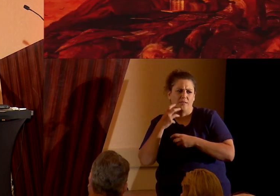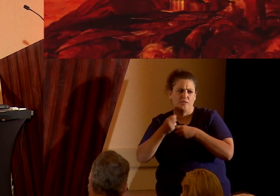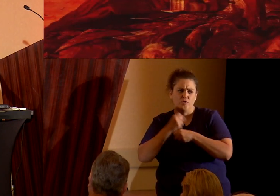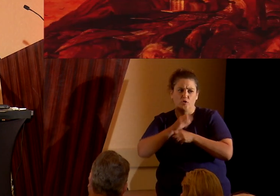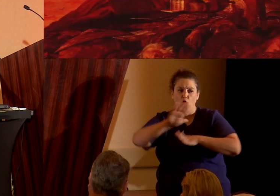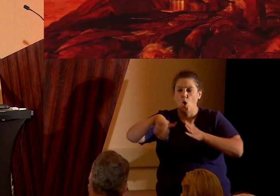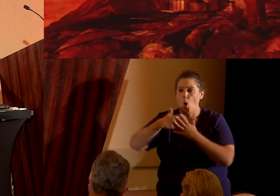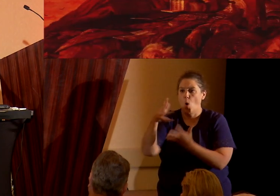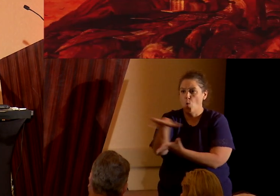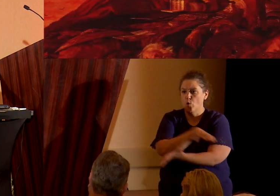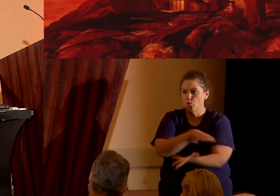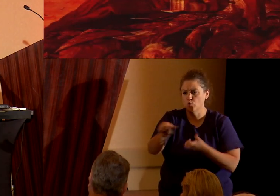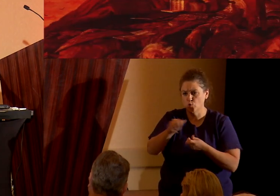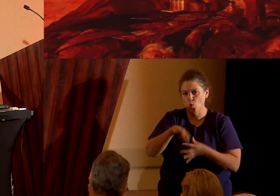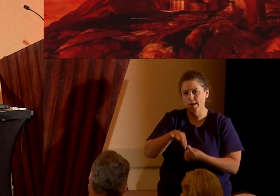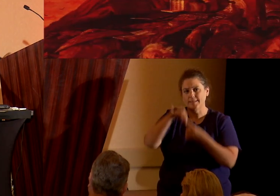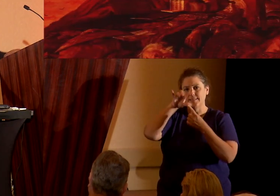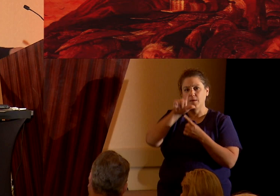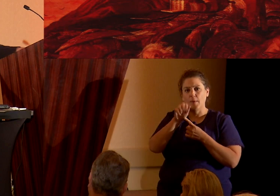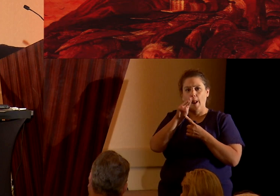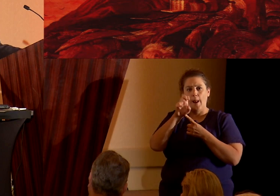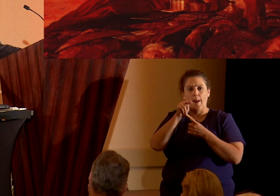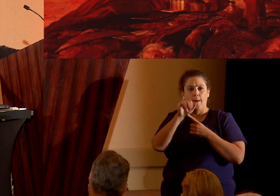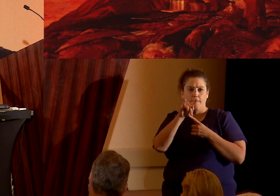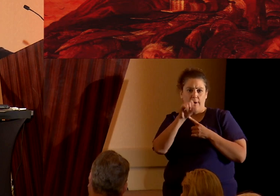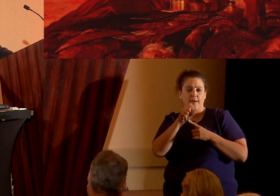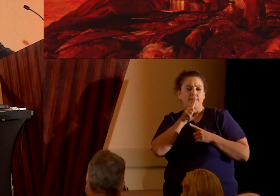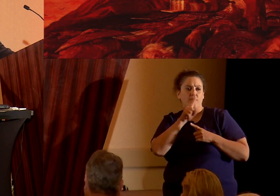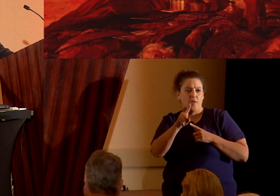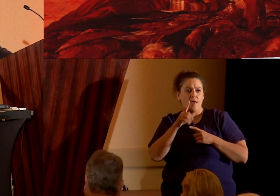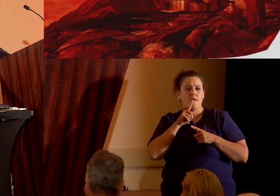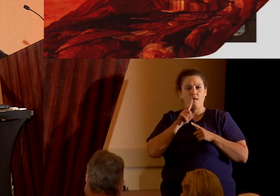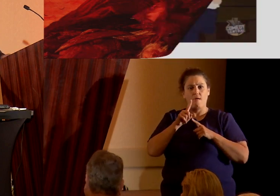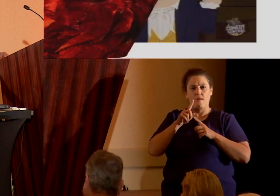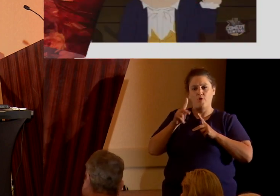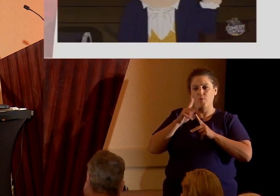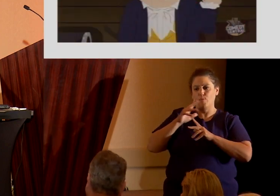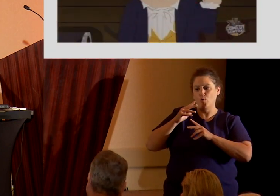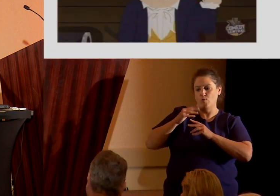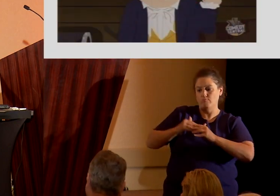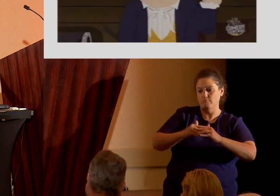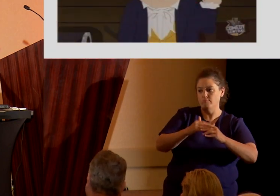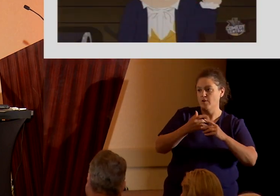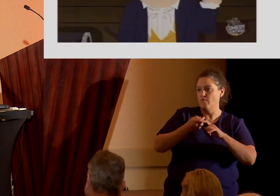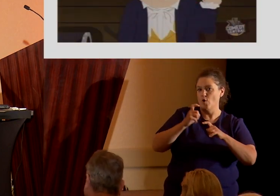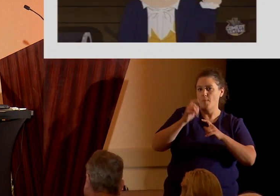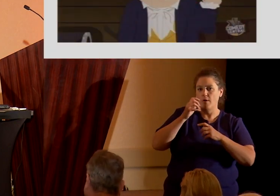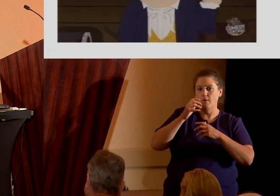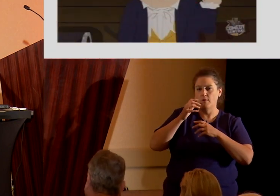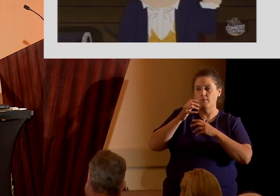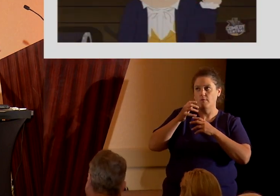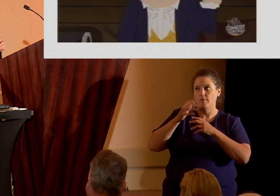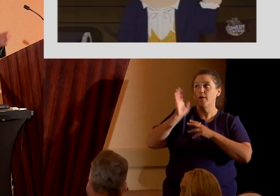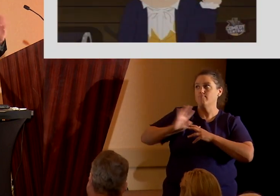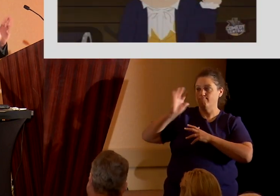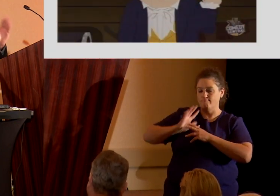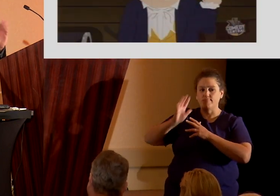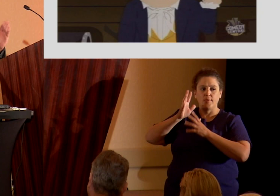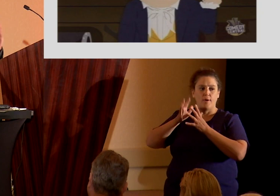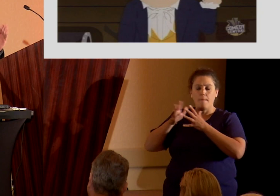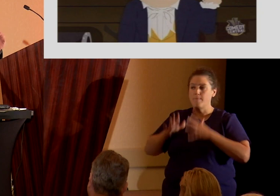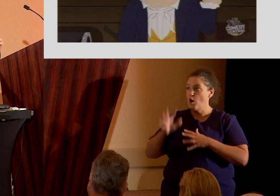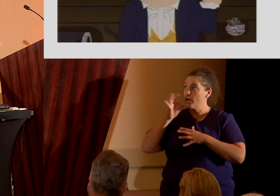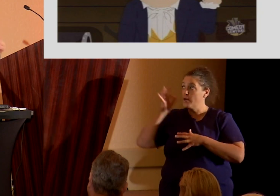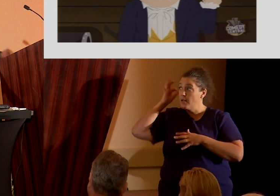Lamanites, and they are the principal ancestors of the American Indians. Now, unfortunately, Smith was forced to not